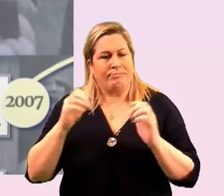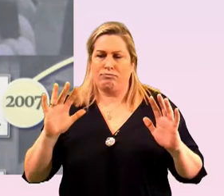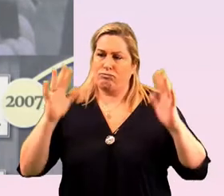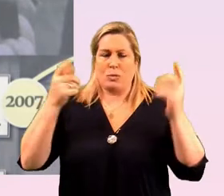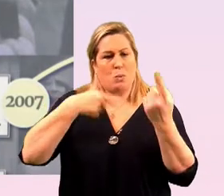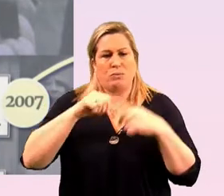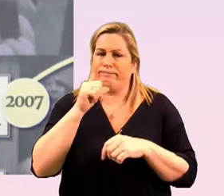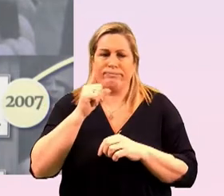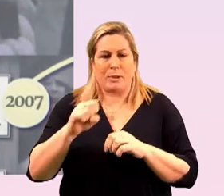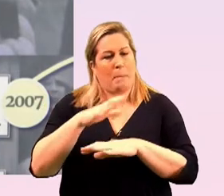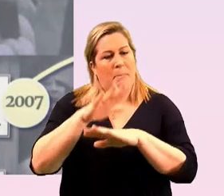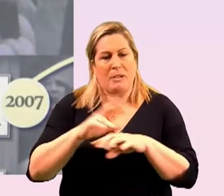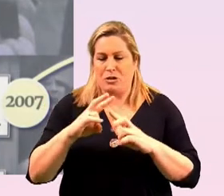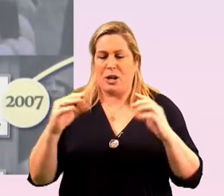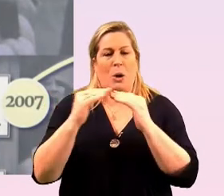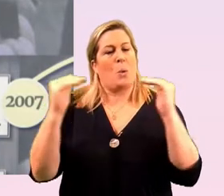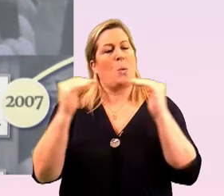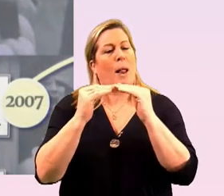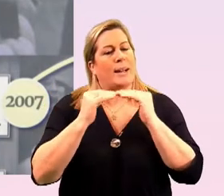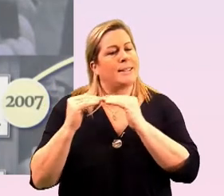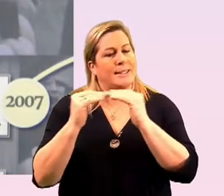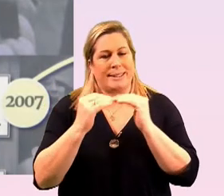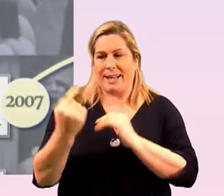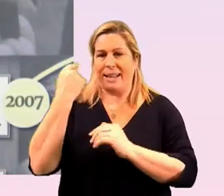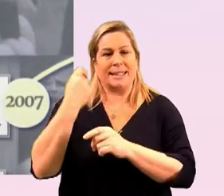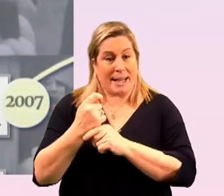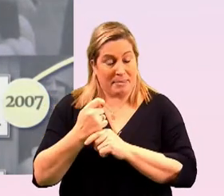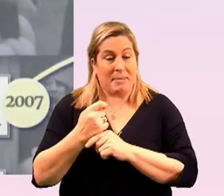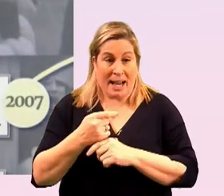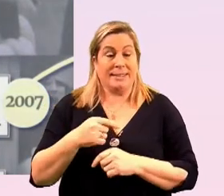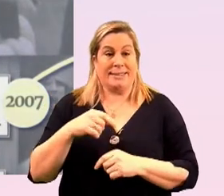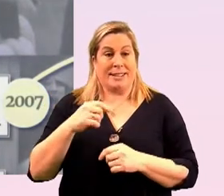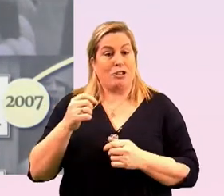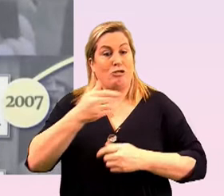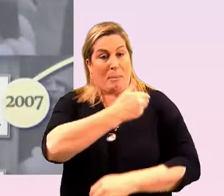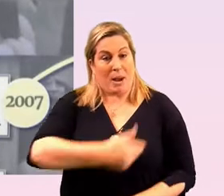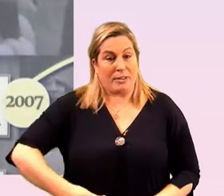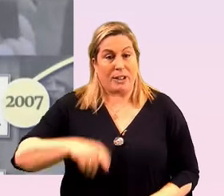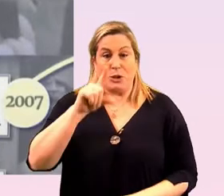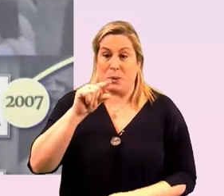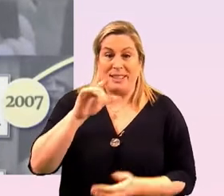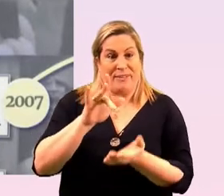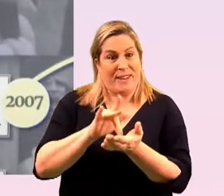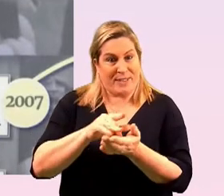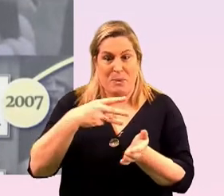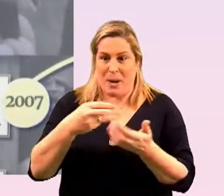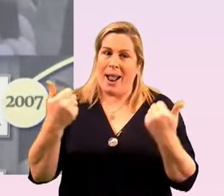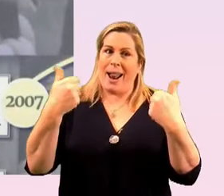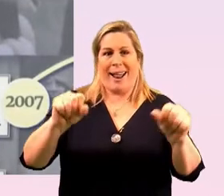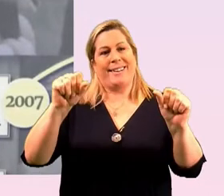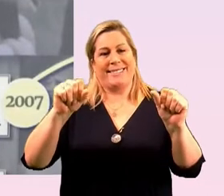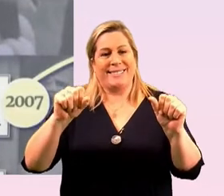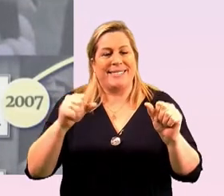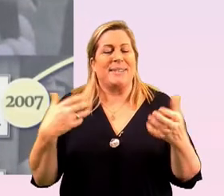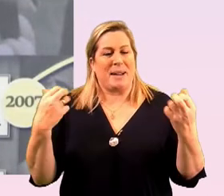marriage equality uh and fittingly the grand marshall from 2015 when we finally got marriage equality uh is here